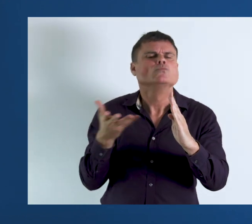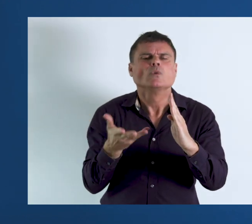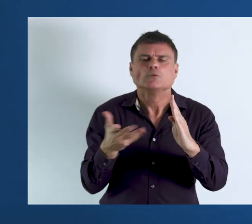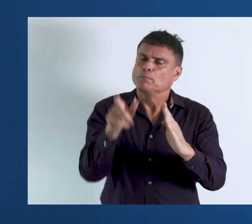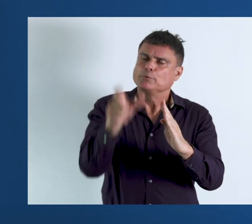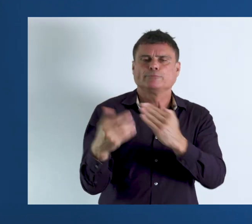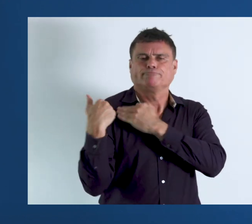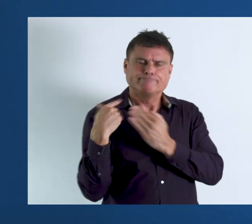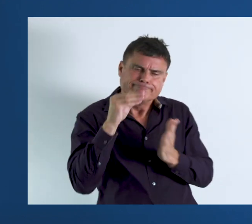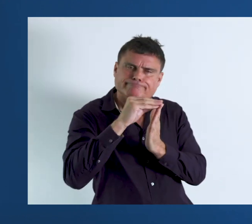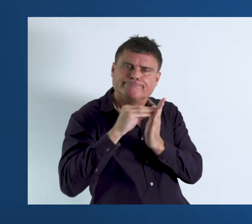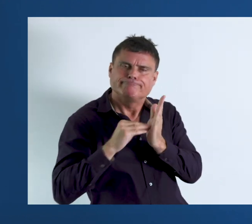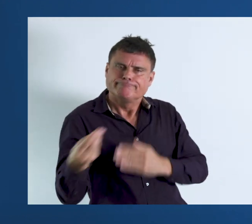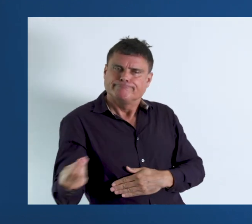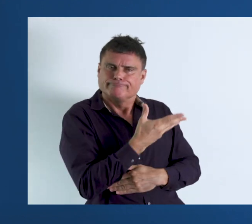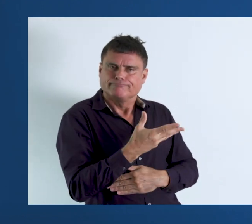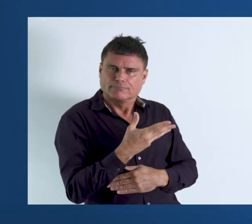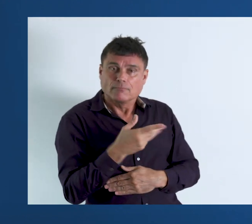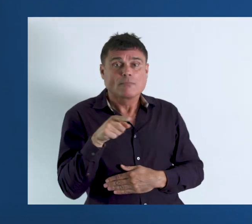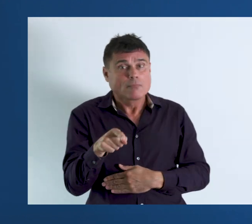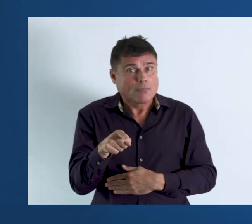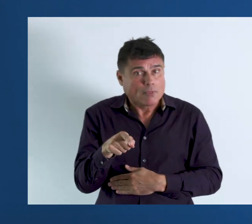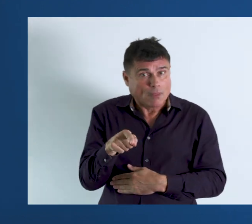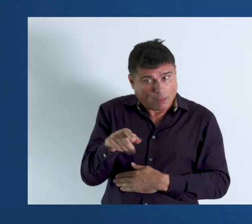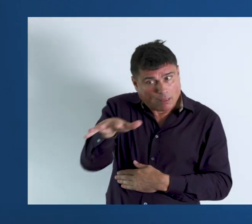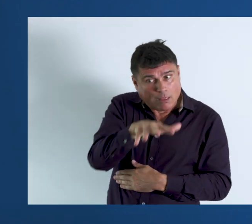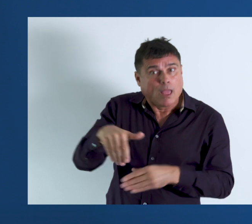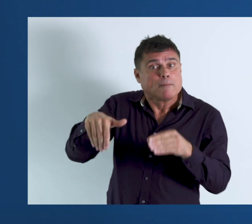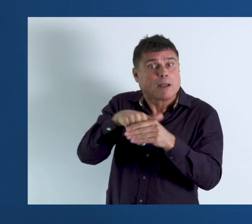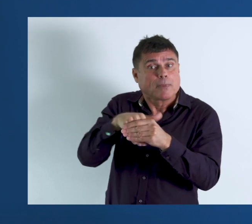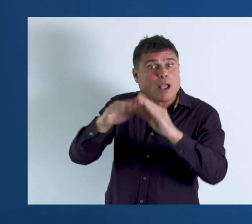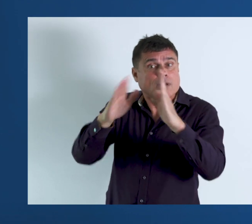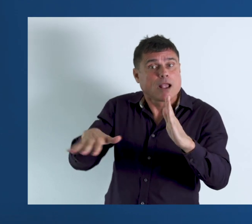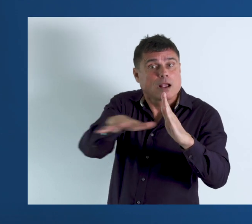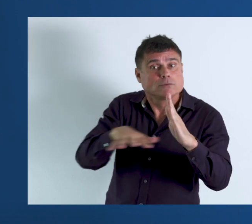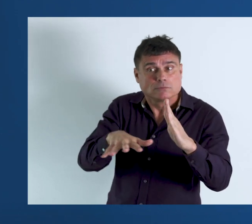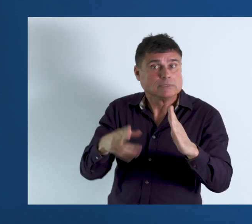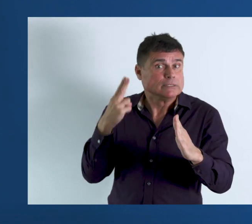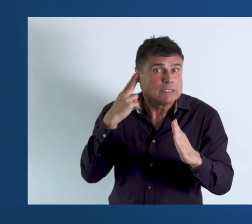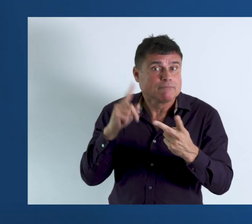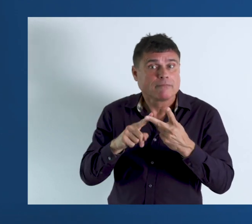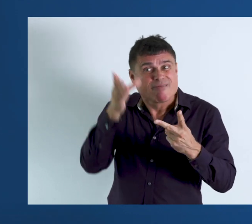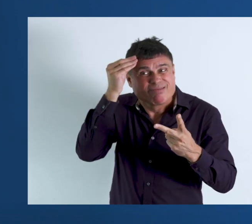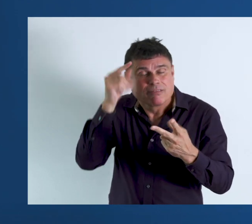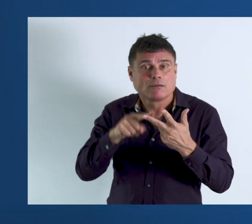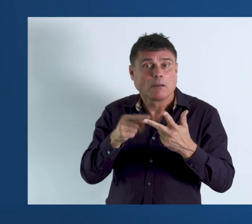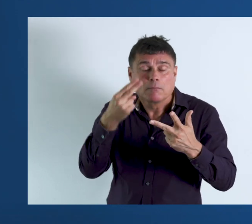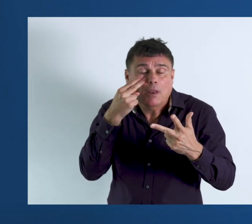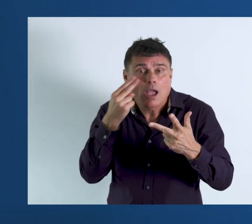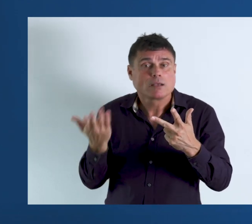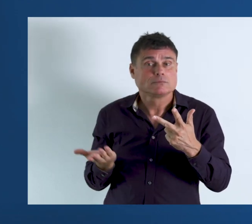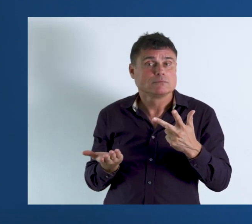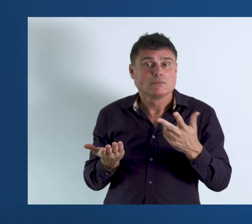and inquired whether he or she, meaning the members of the household, was a deaf, dumb,